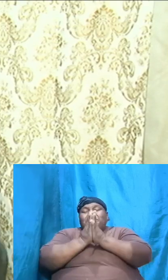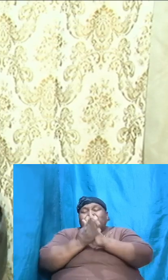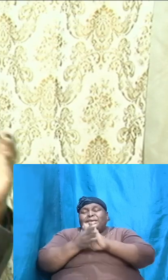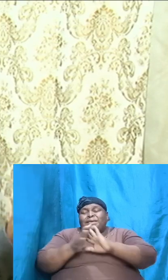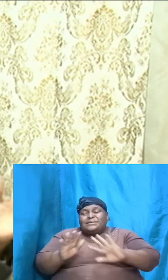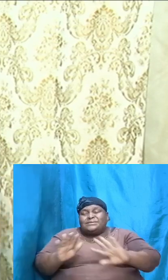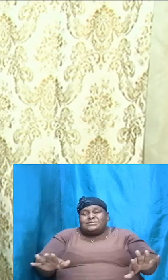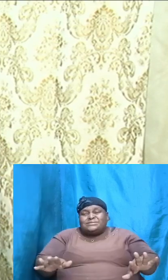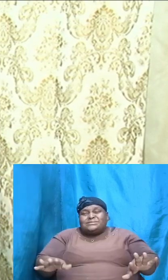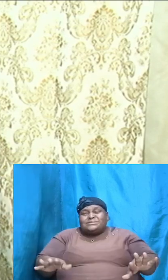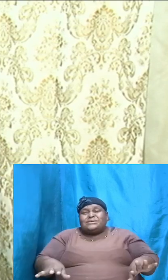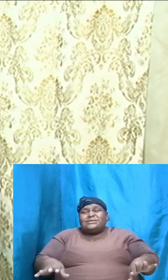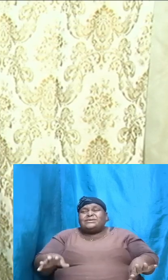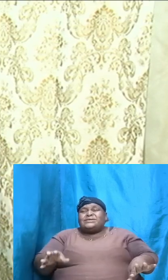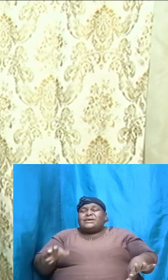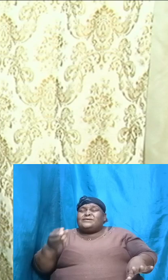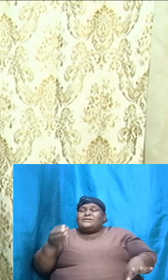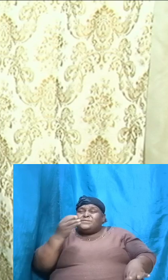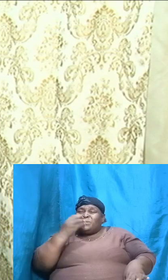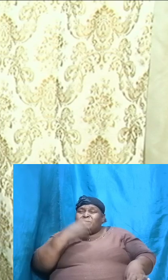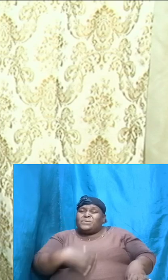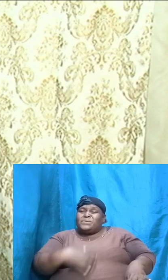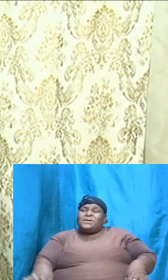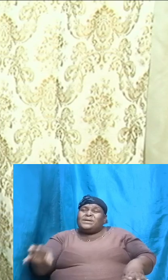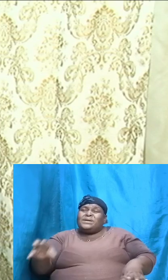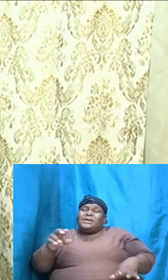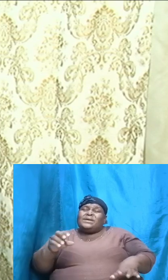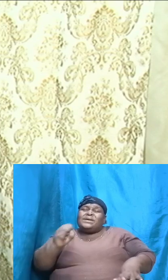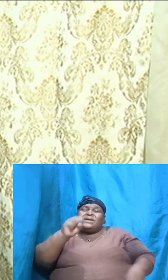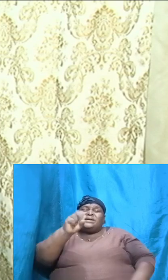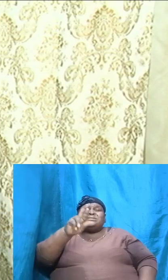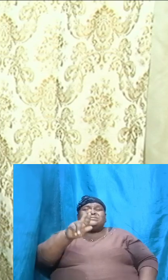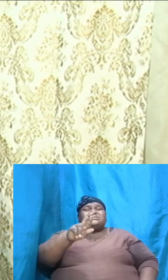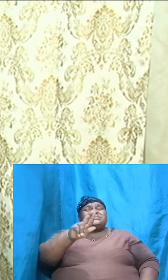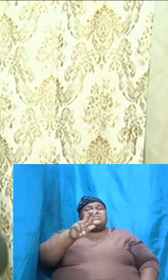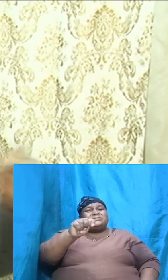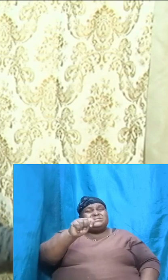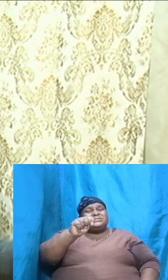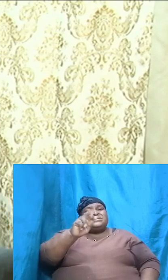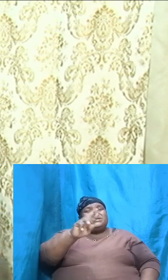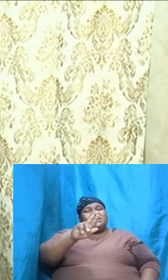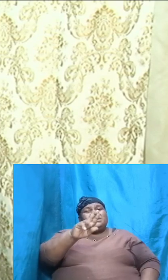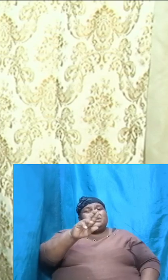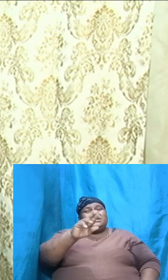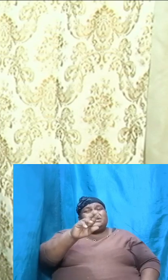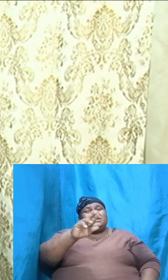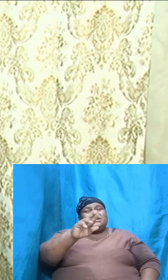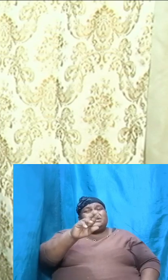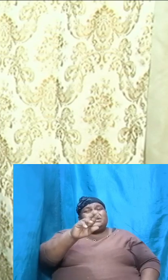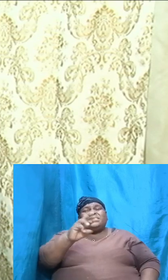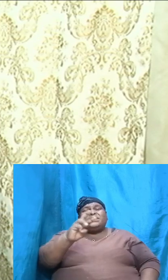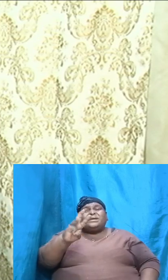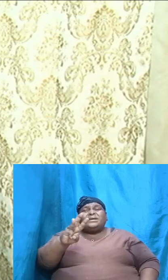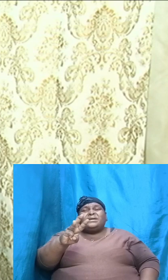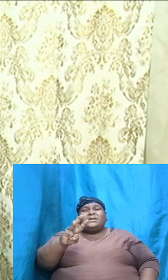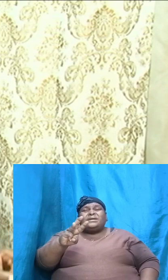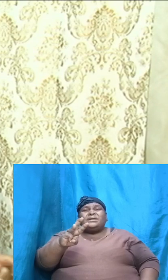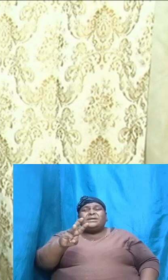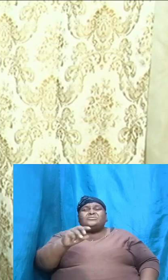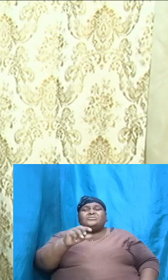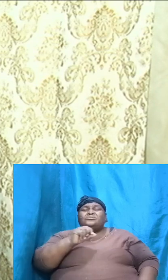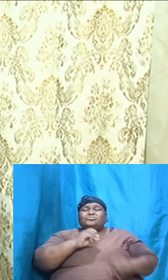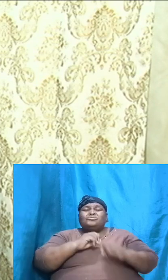sustenance, have straw and not have to kill a lamb and to kill another animal for their